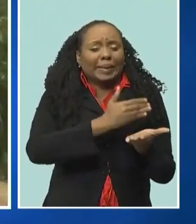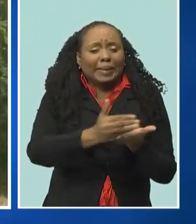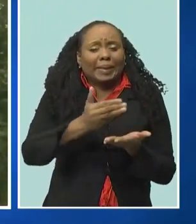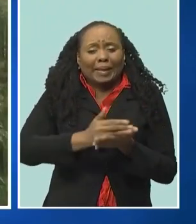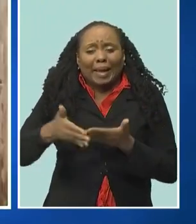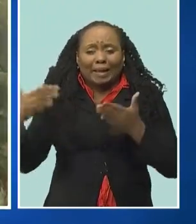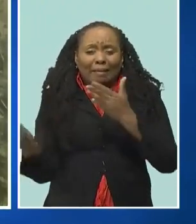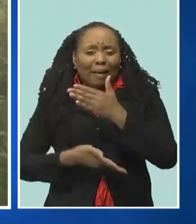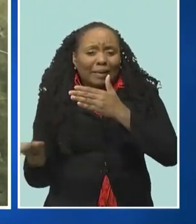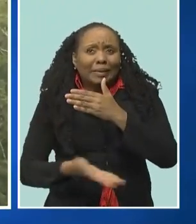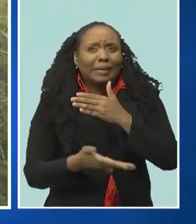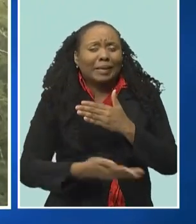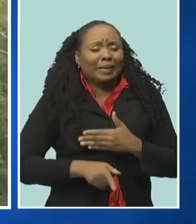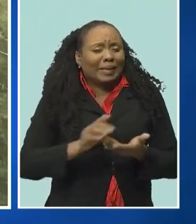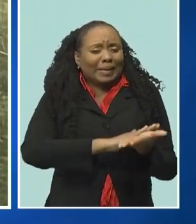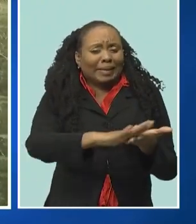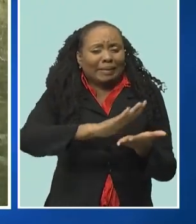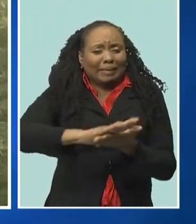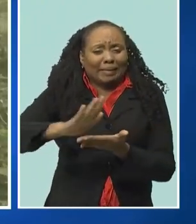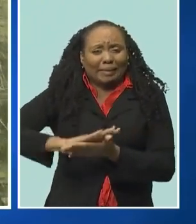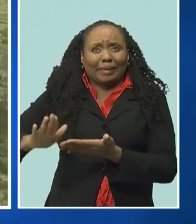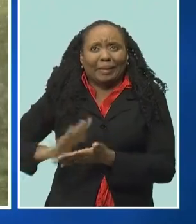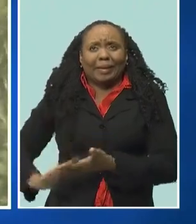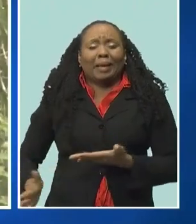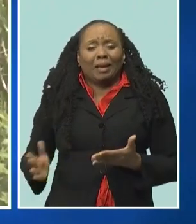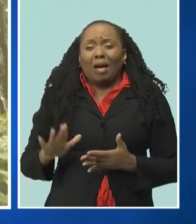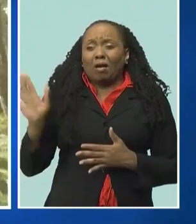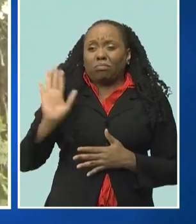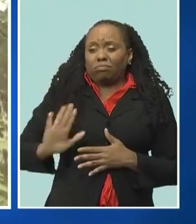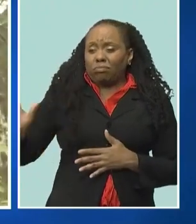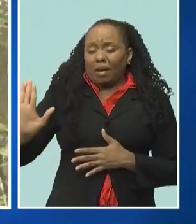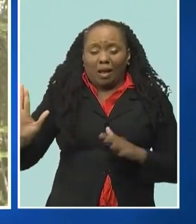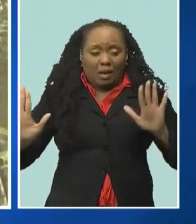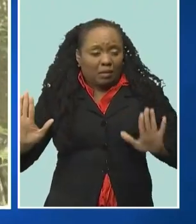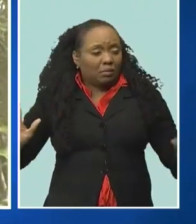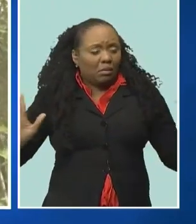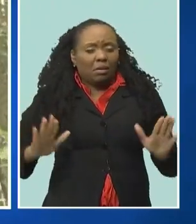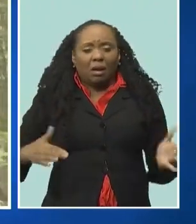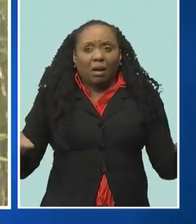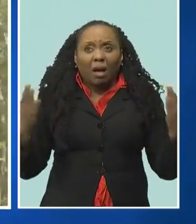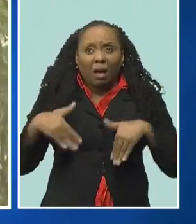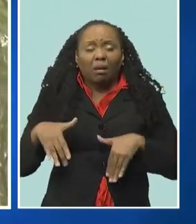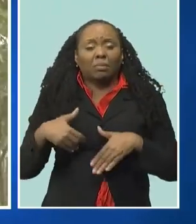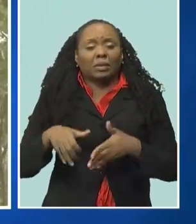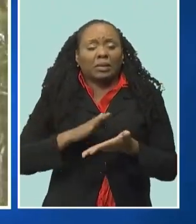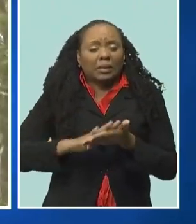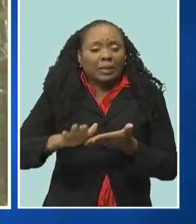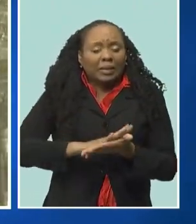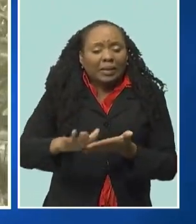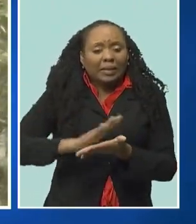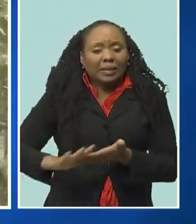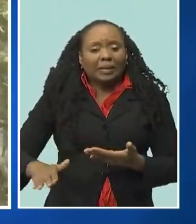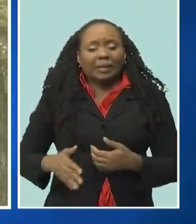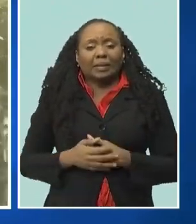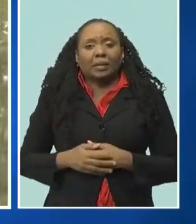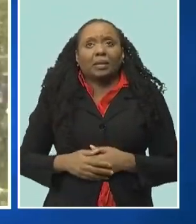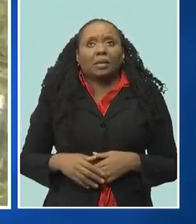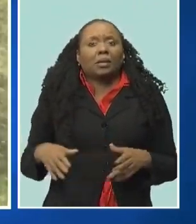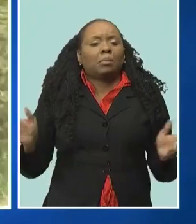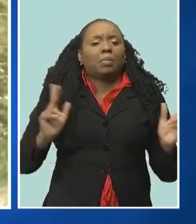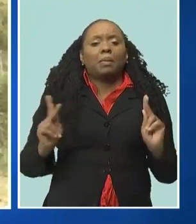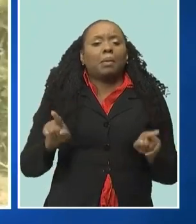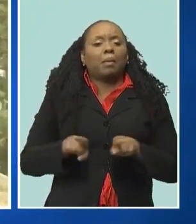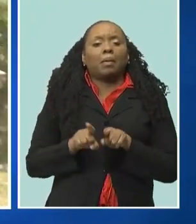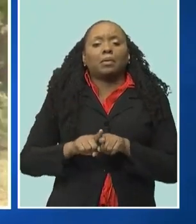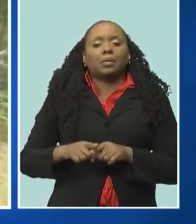I can tell you it really want cleaning up. Both sides of the streets come and clean up the area you need cleaning up because people want to use it as a dump